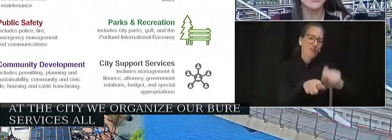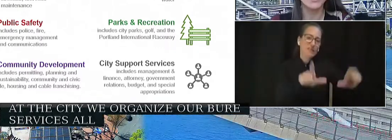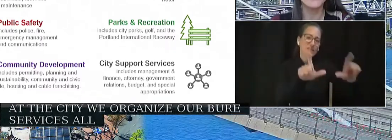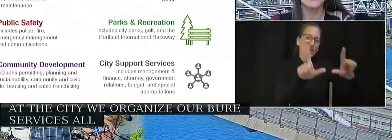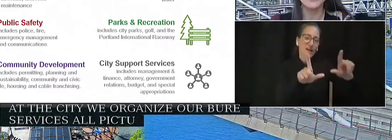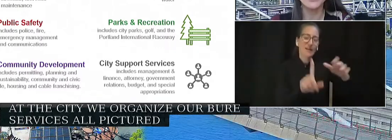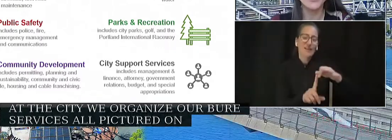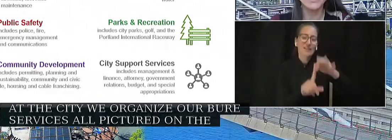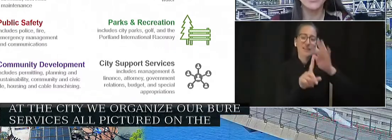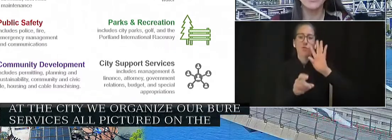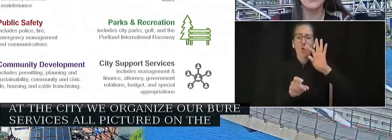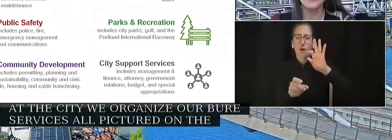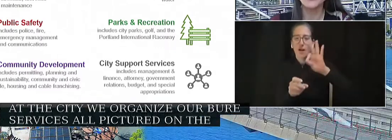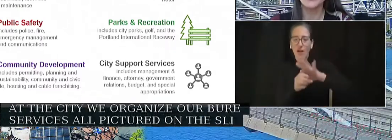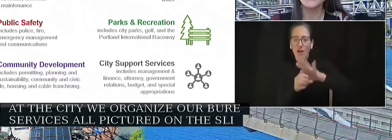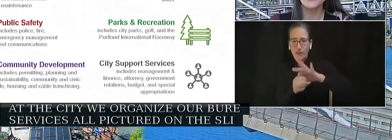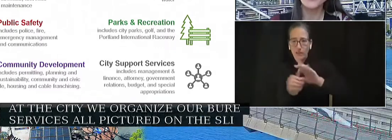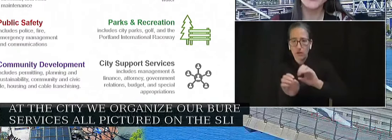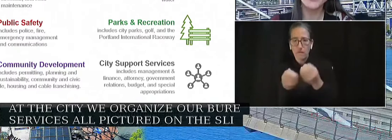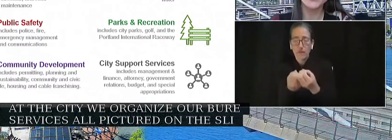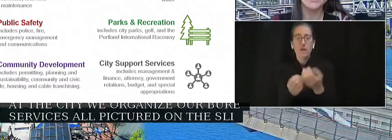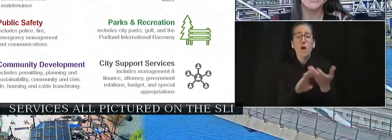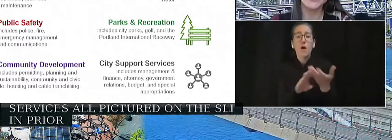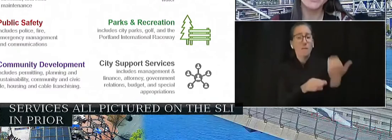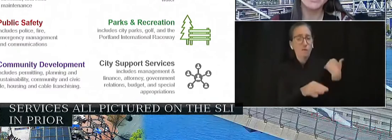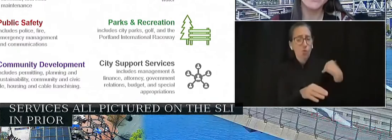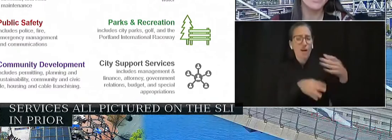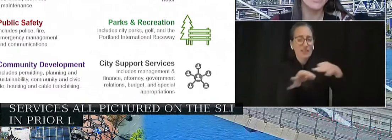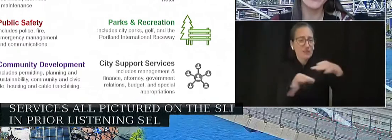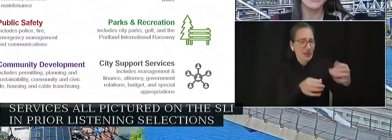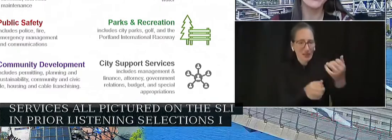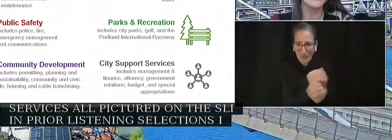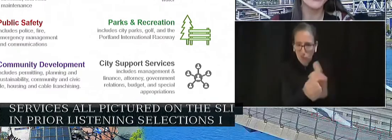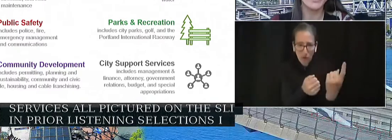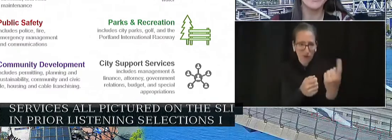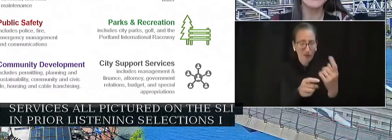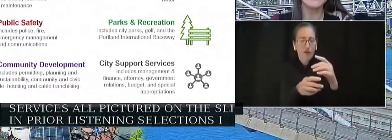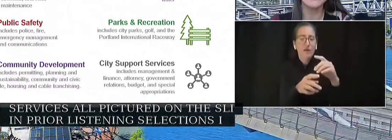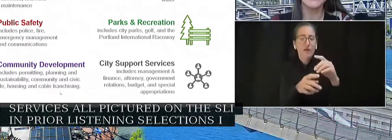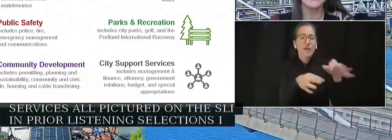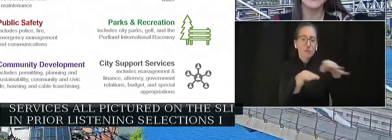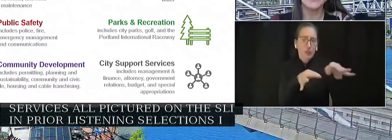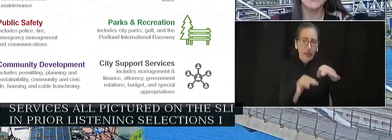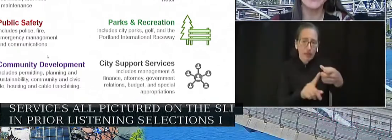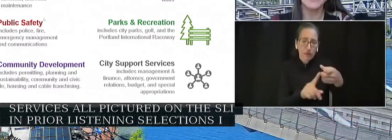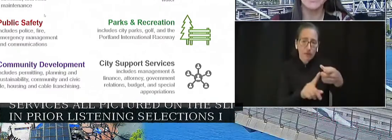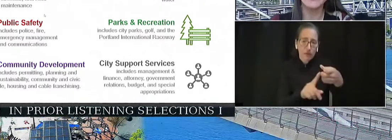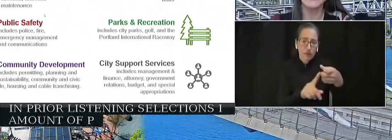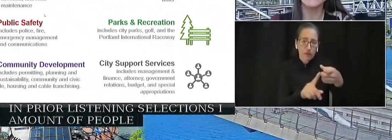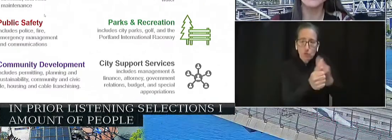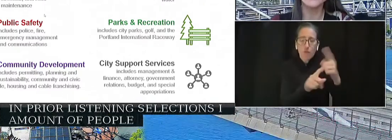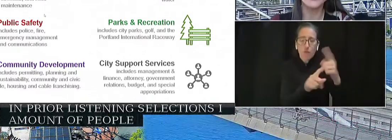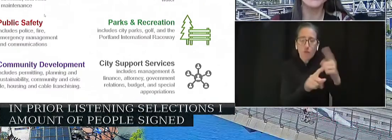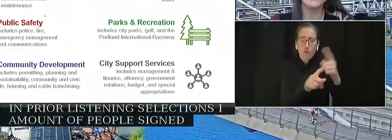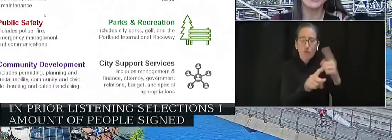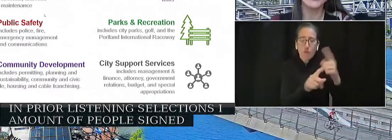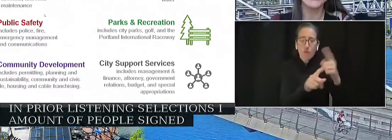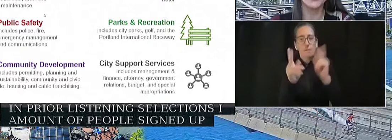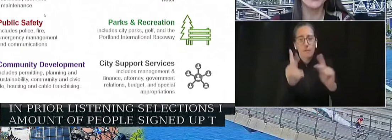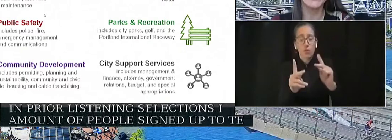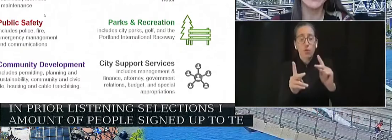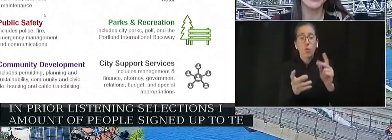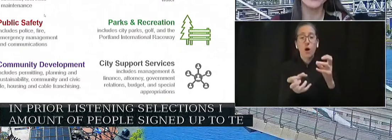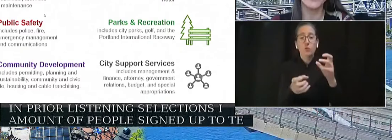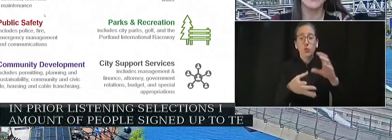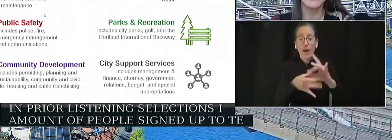listening sessions, I walked through each service area, but given the amount of people signed up to testify today, I'm not going to do that, as details are listed on this slide, and viewers may also